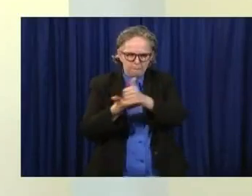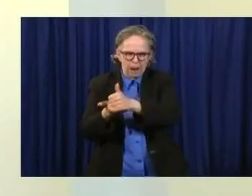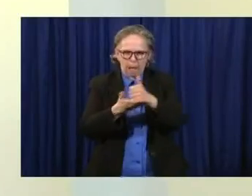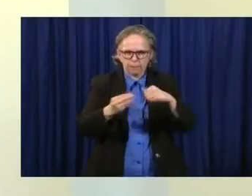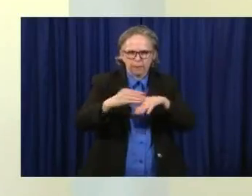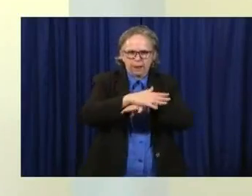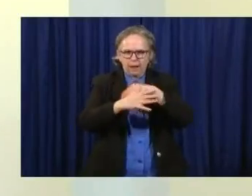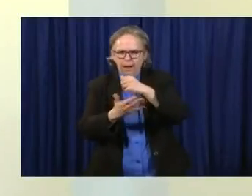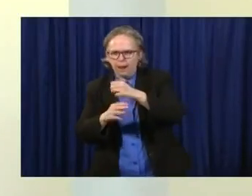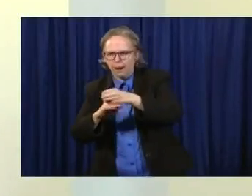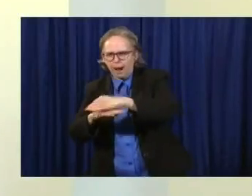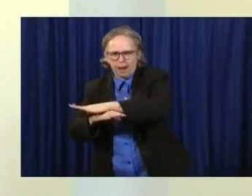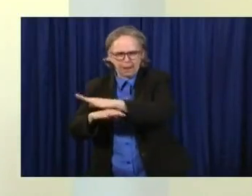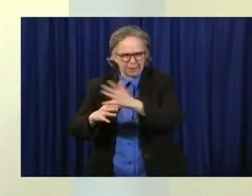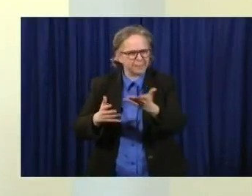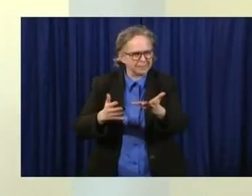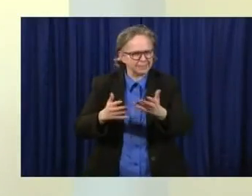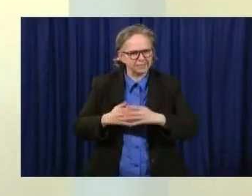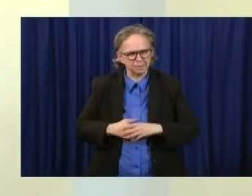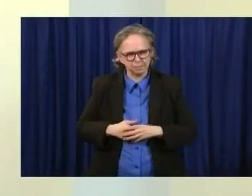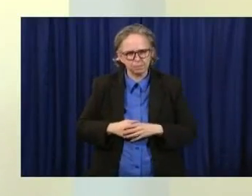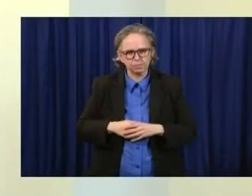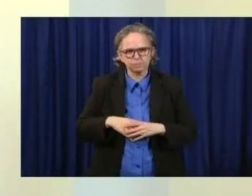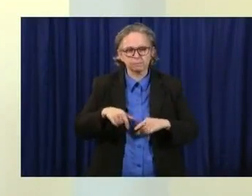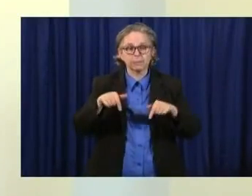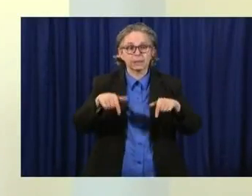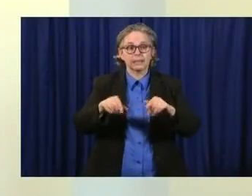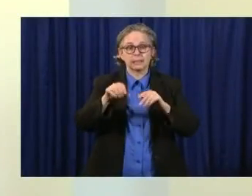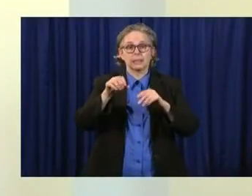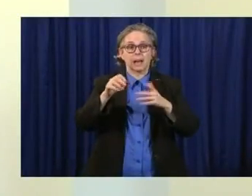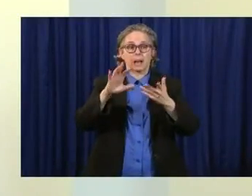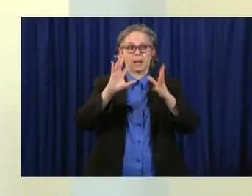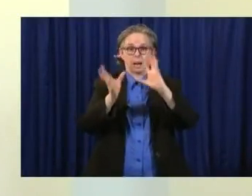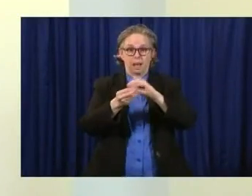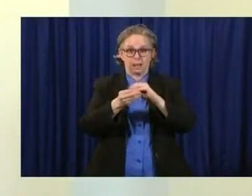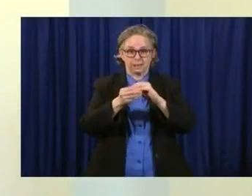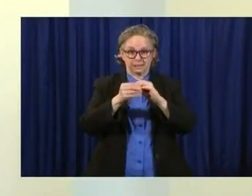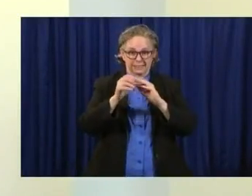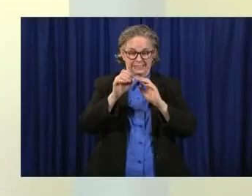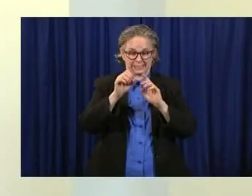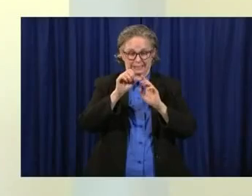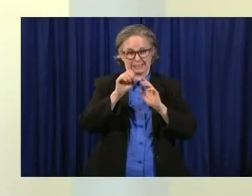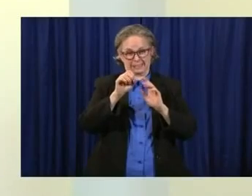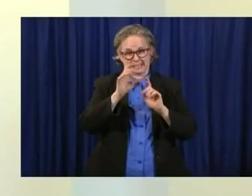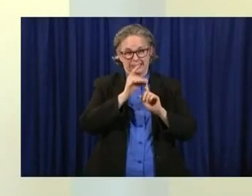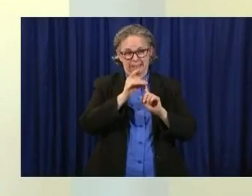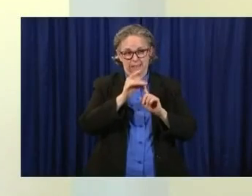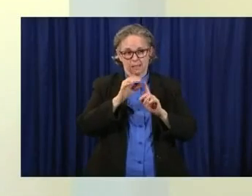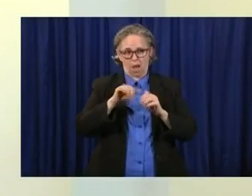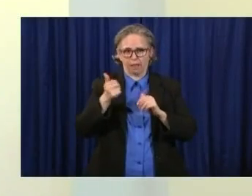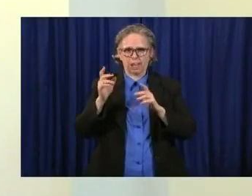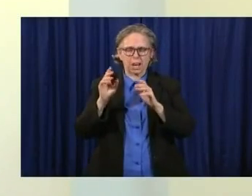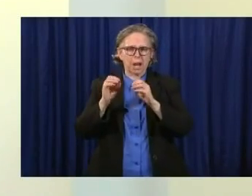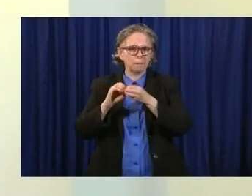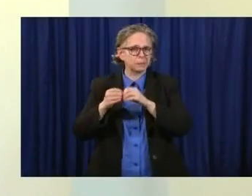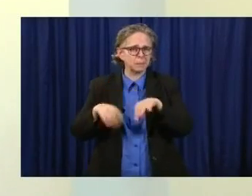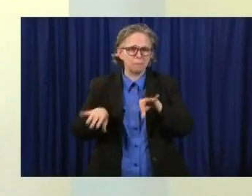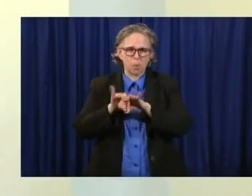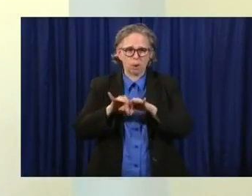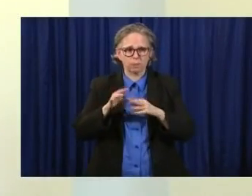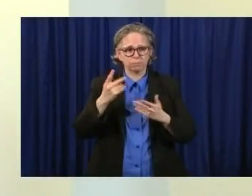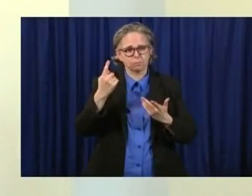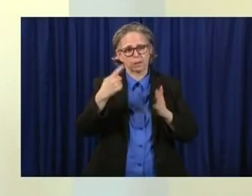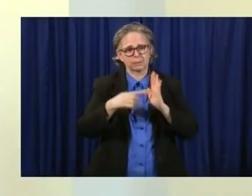has as a raw number, so we'll always share that. But other numbers can be very important. One of them is something called the positivity rate,